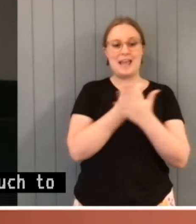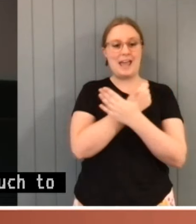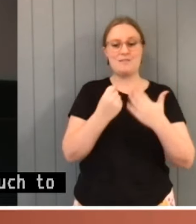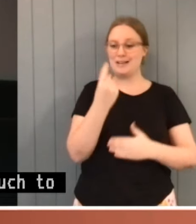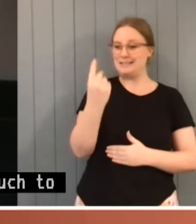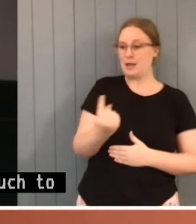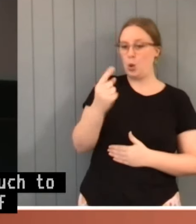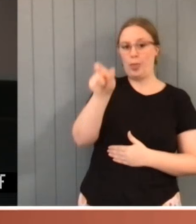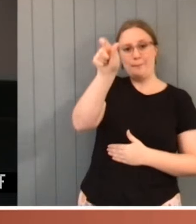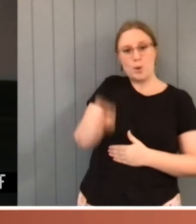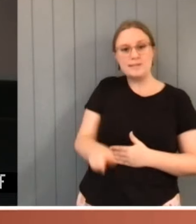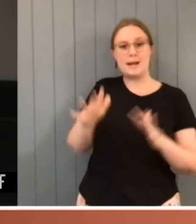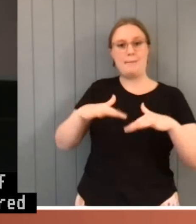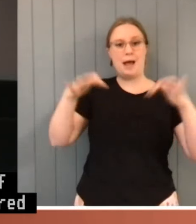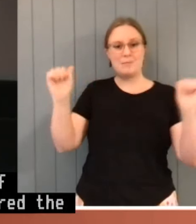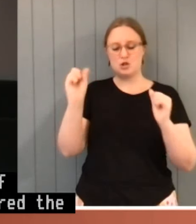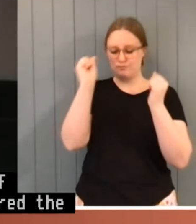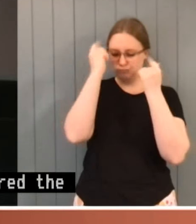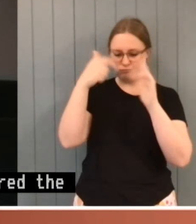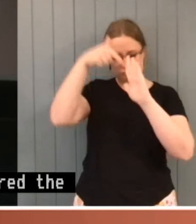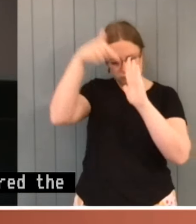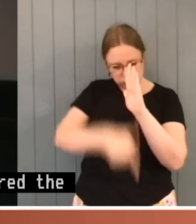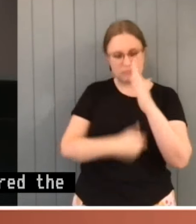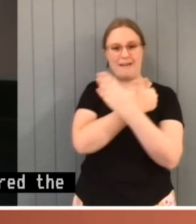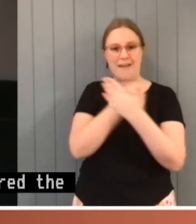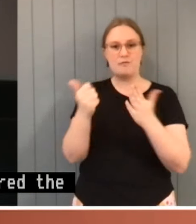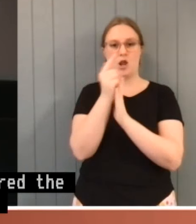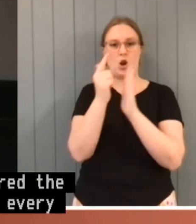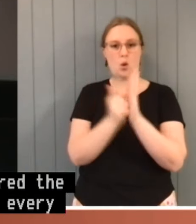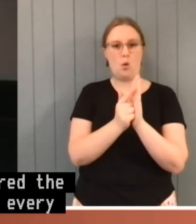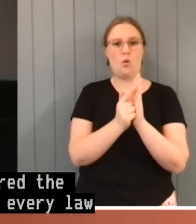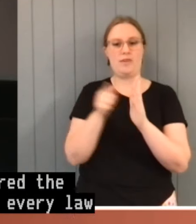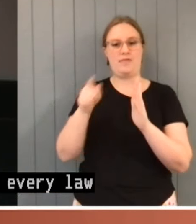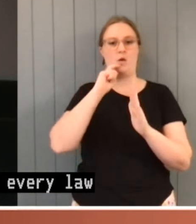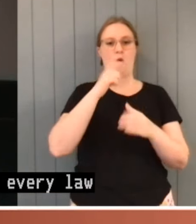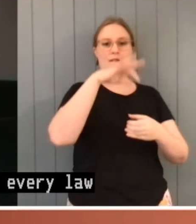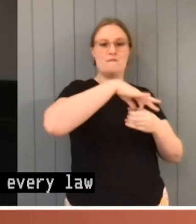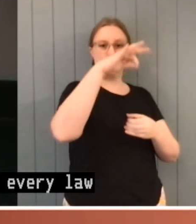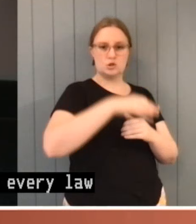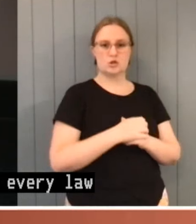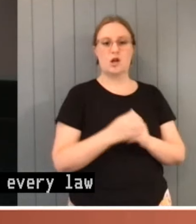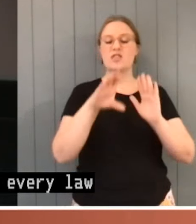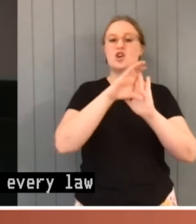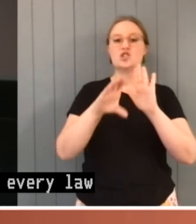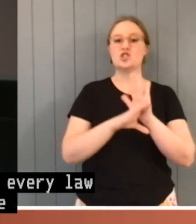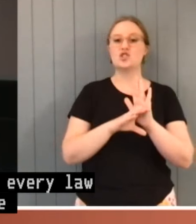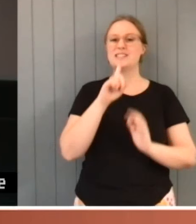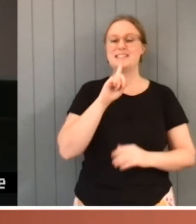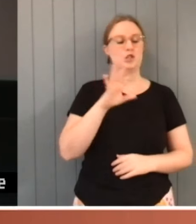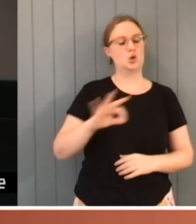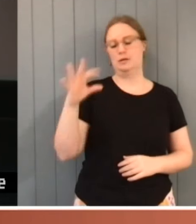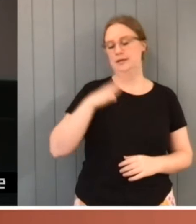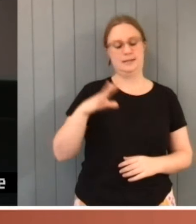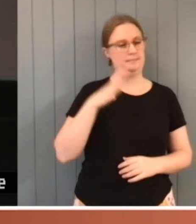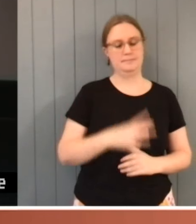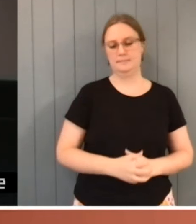element of every law on which they vote, and the constitution does not in terms require that of them. We